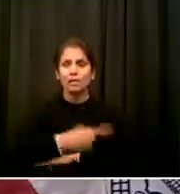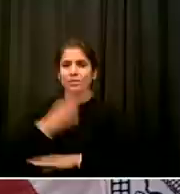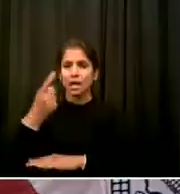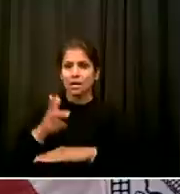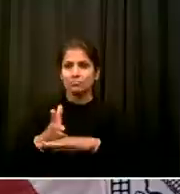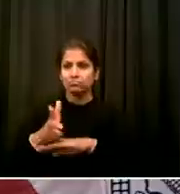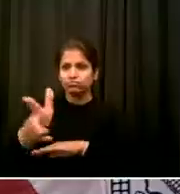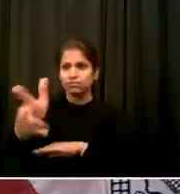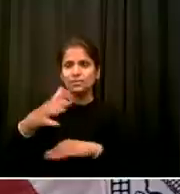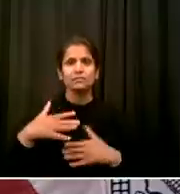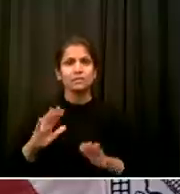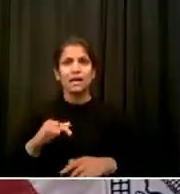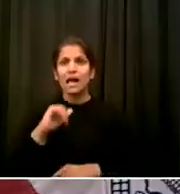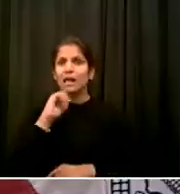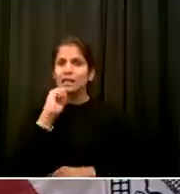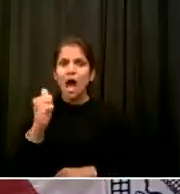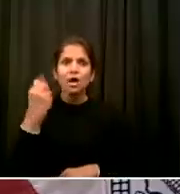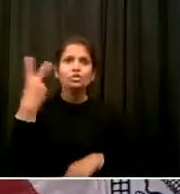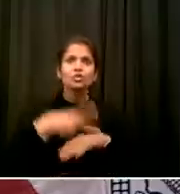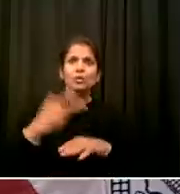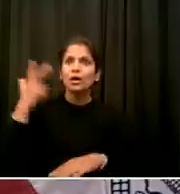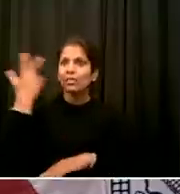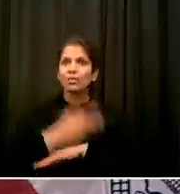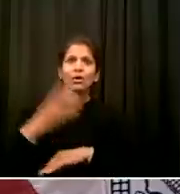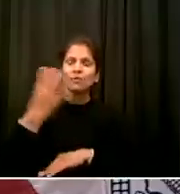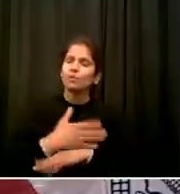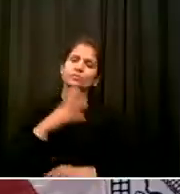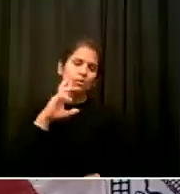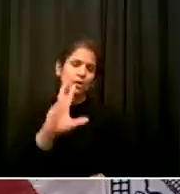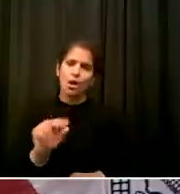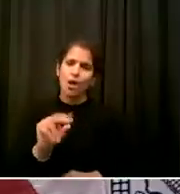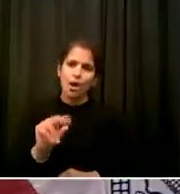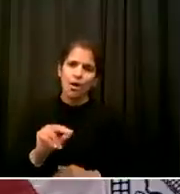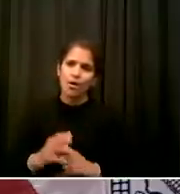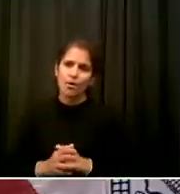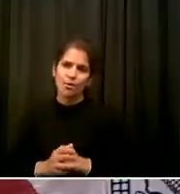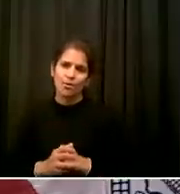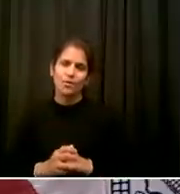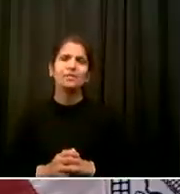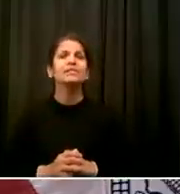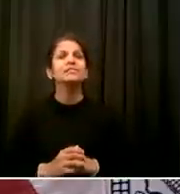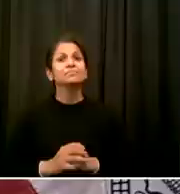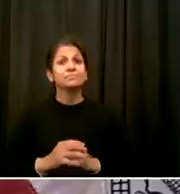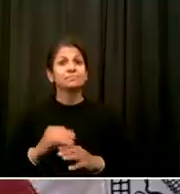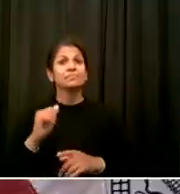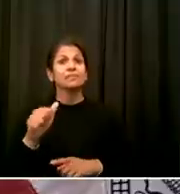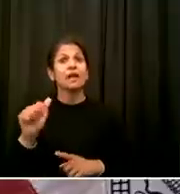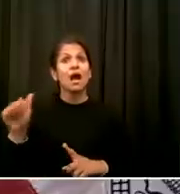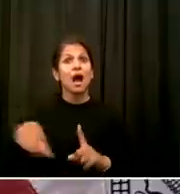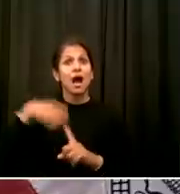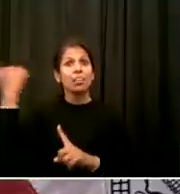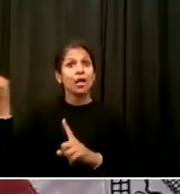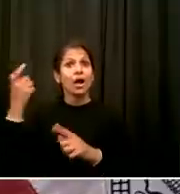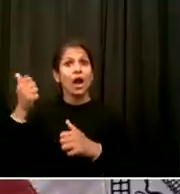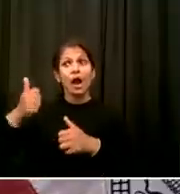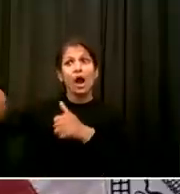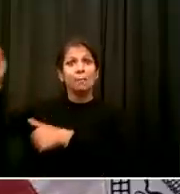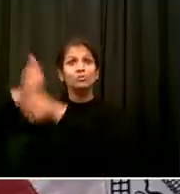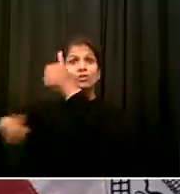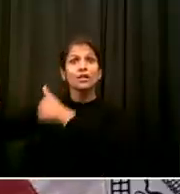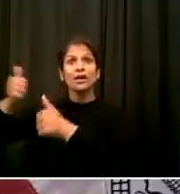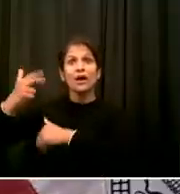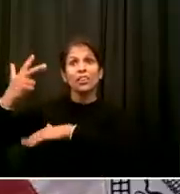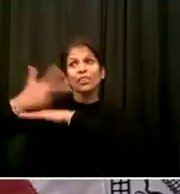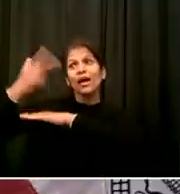Trottenberg Who know how I feel about this That we should double down on the work of ensuring that The most someone has to move their cars